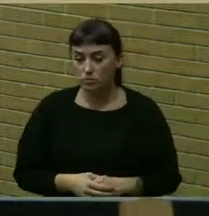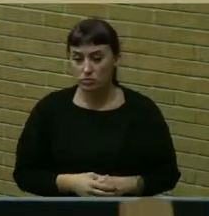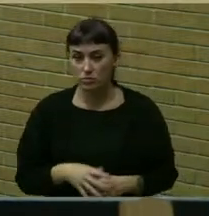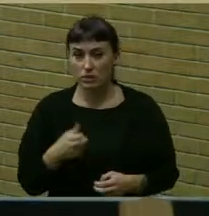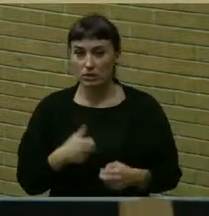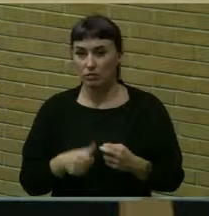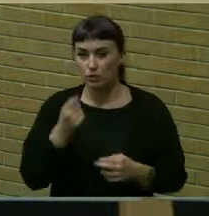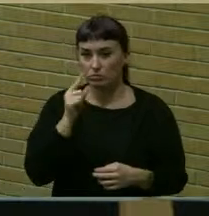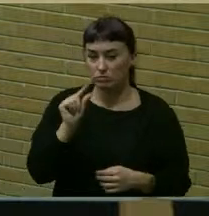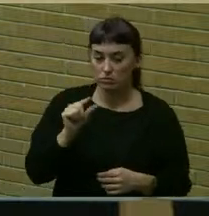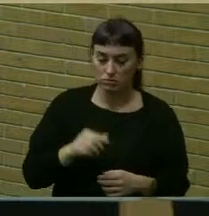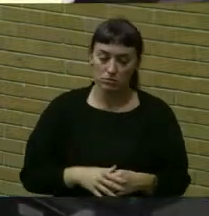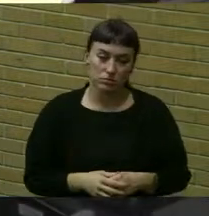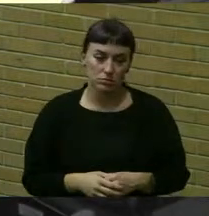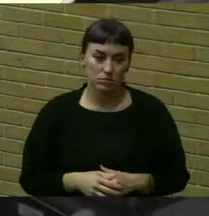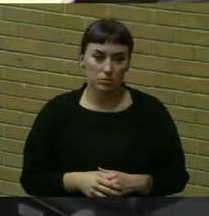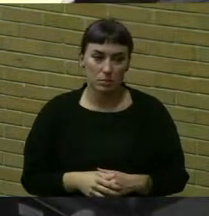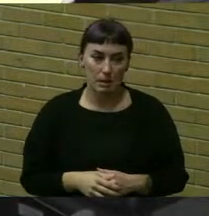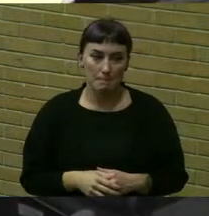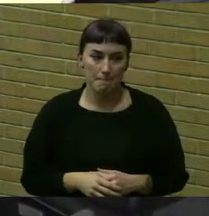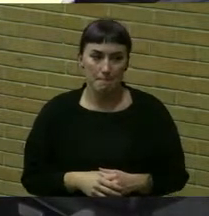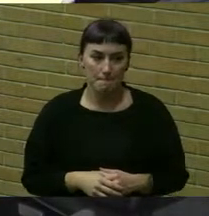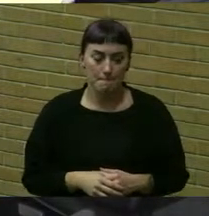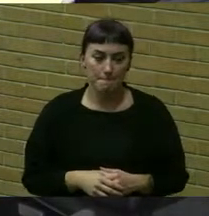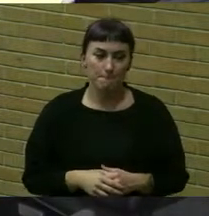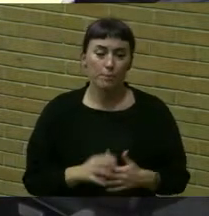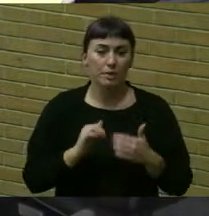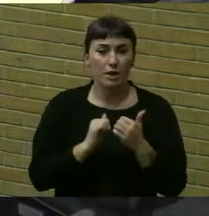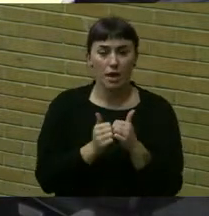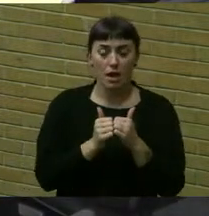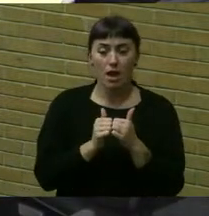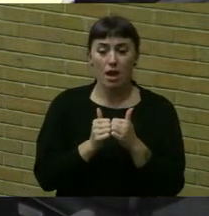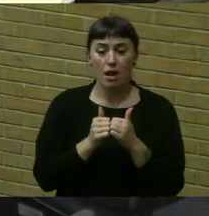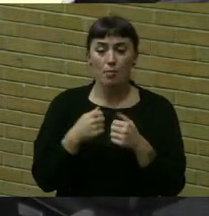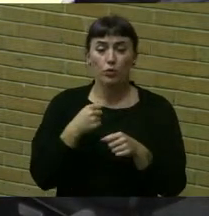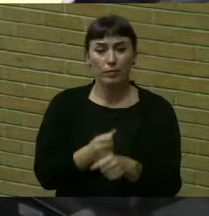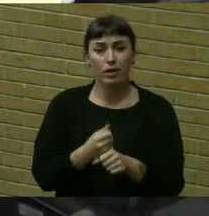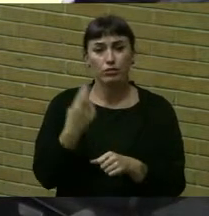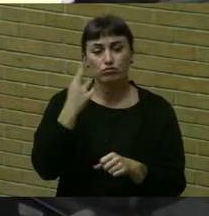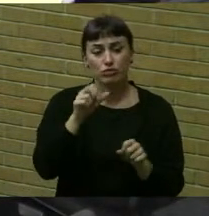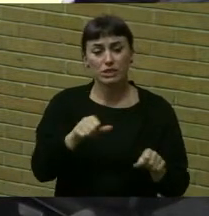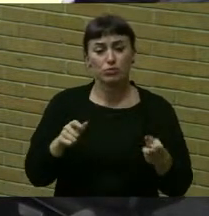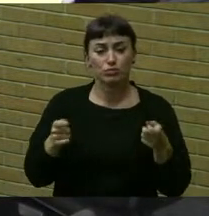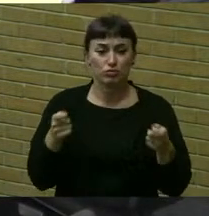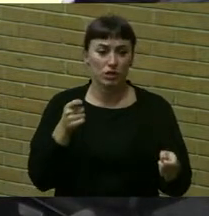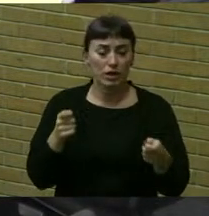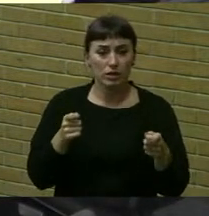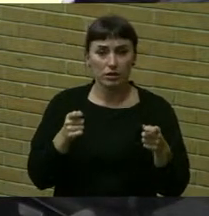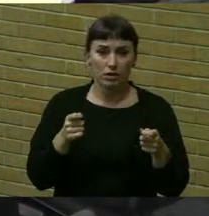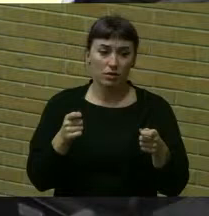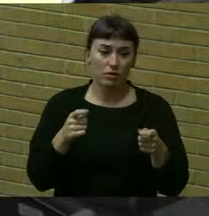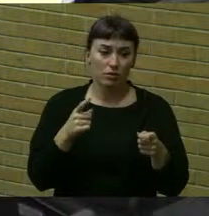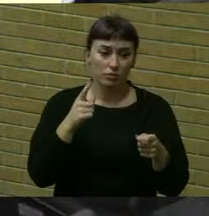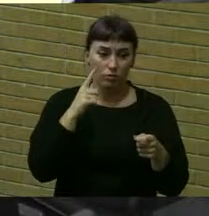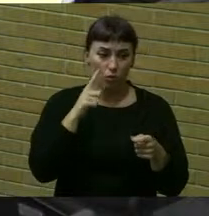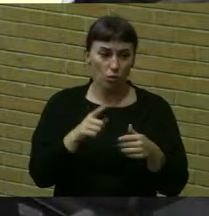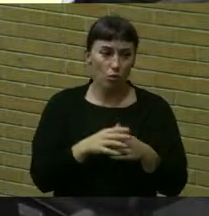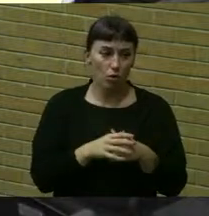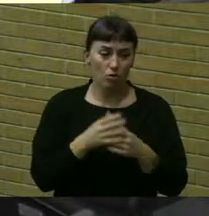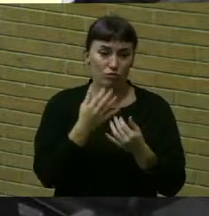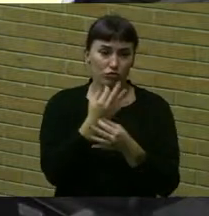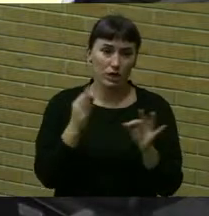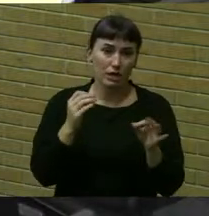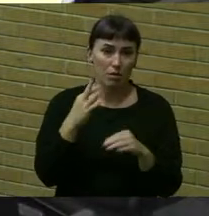In that same vein, how about we make reasonable regulations on the freedom